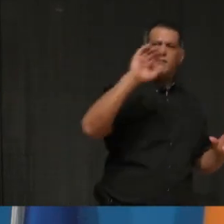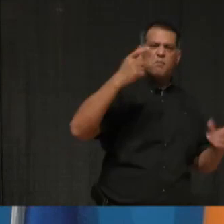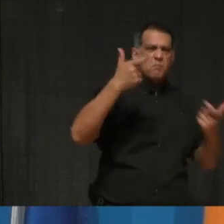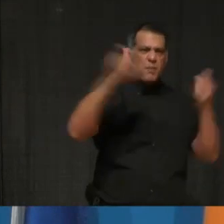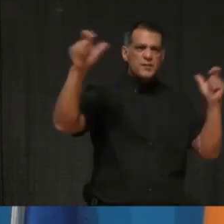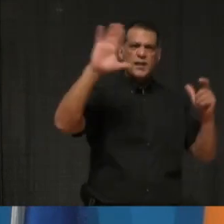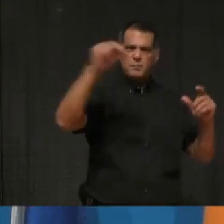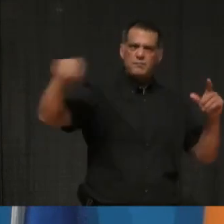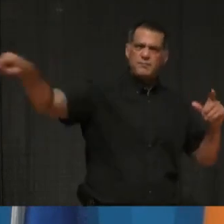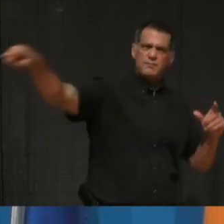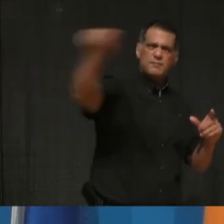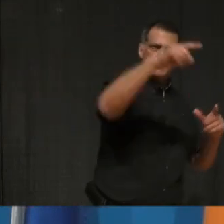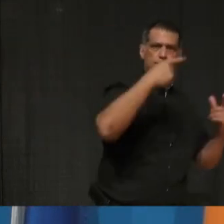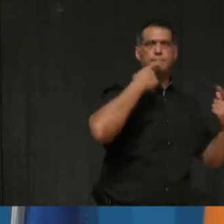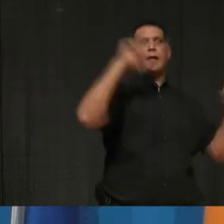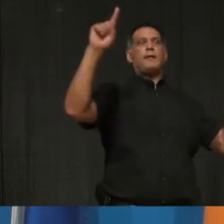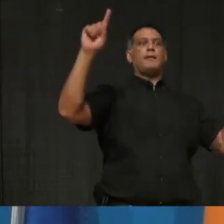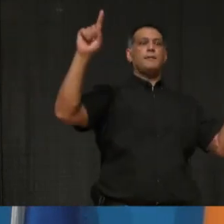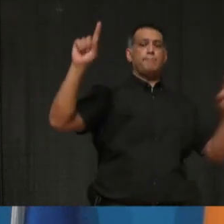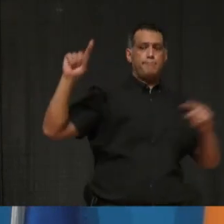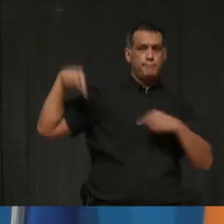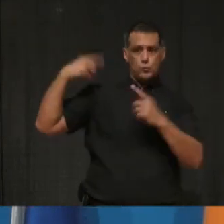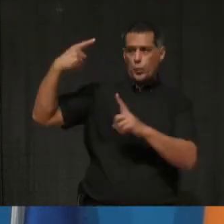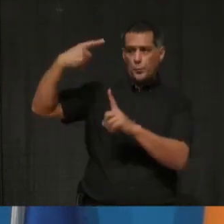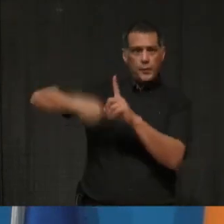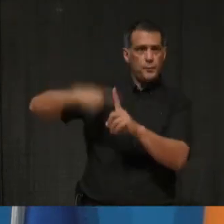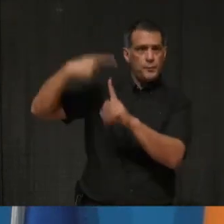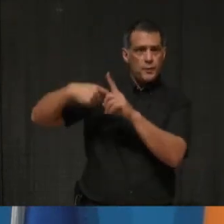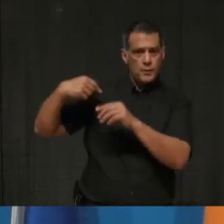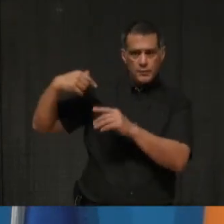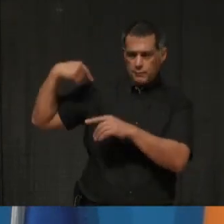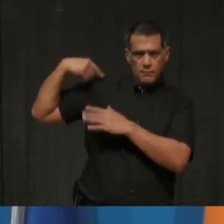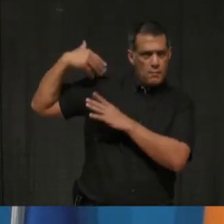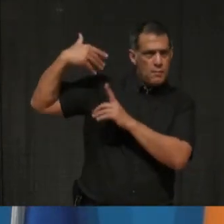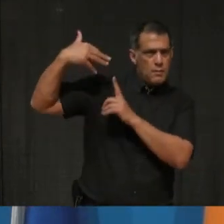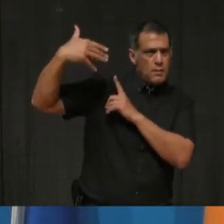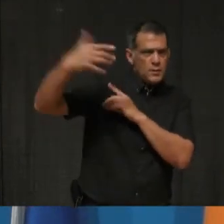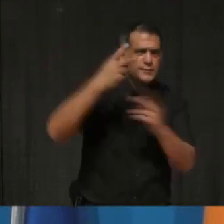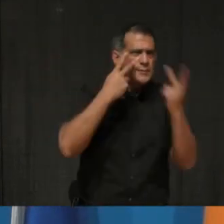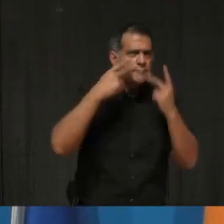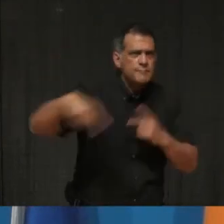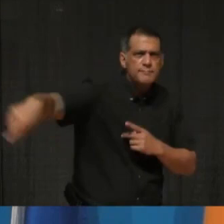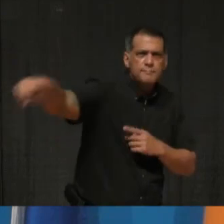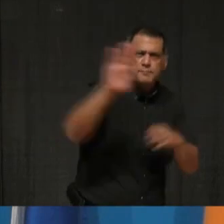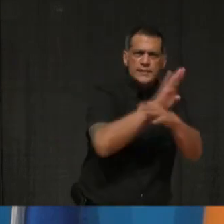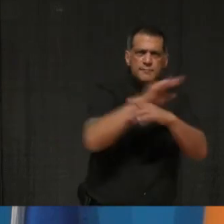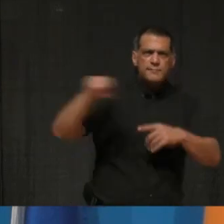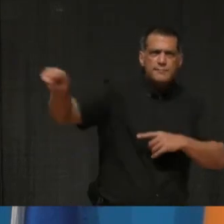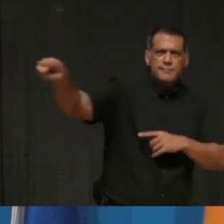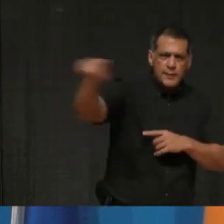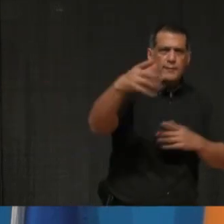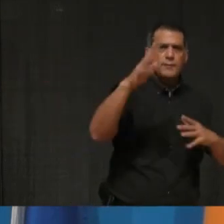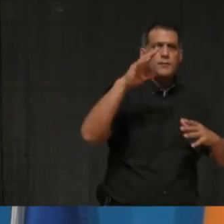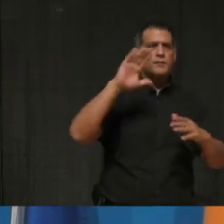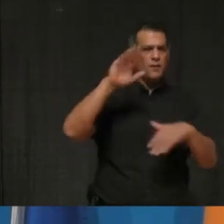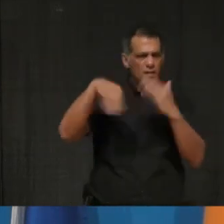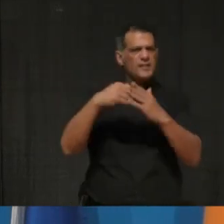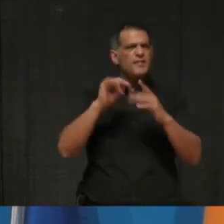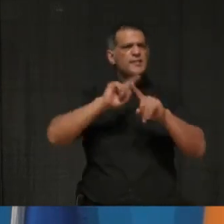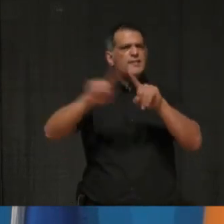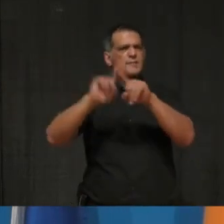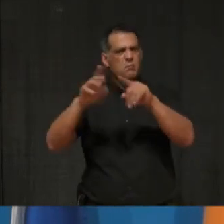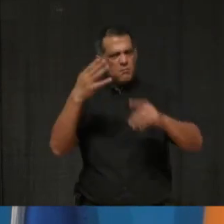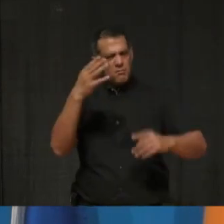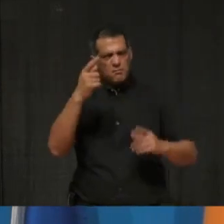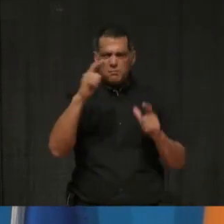not months ahead of time, proactively inspecting all business types, but including big box stores. And prior to the blitz, we had